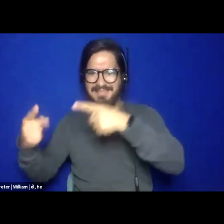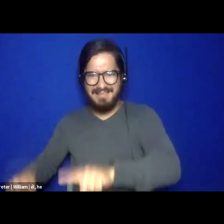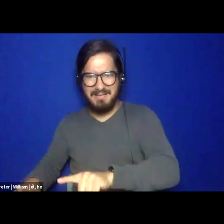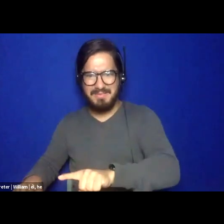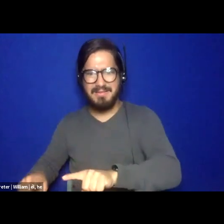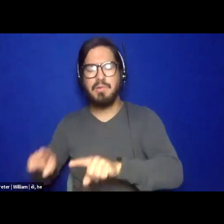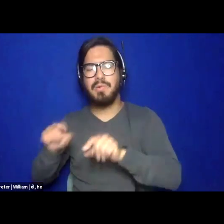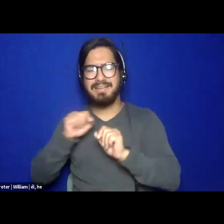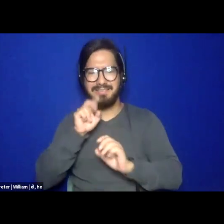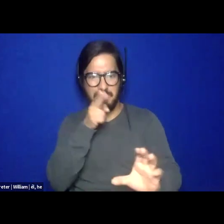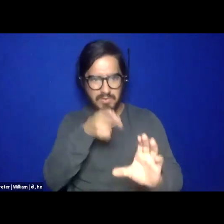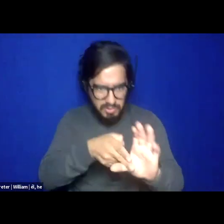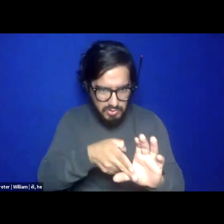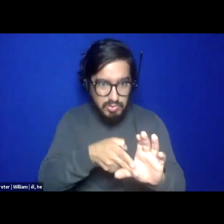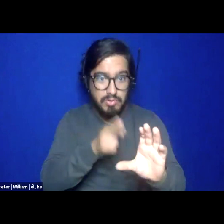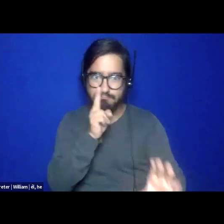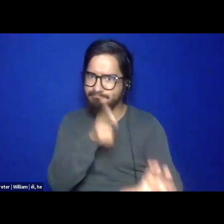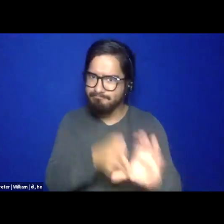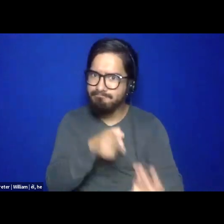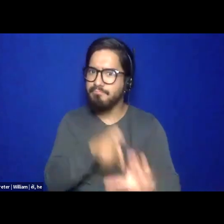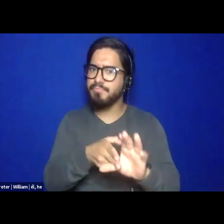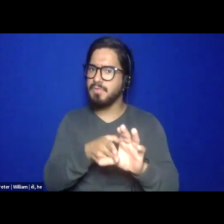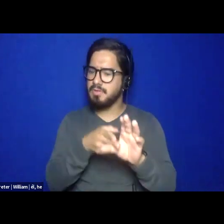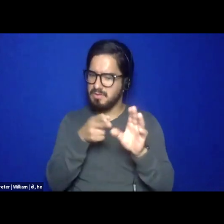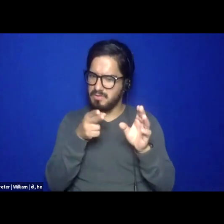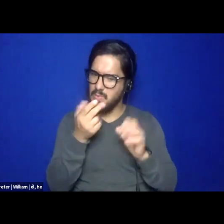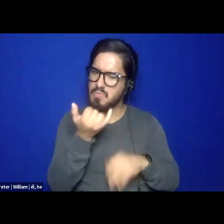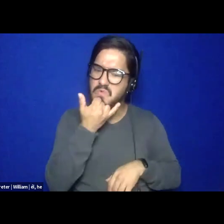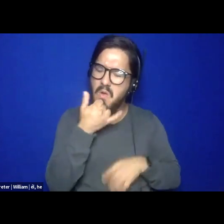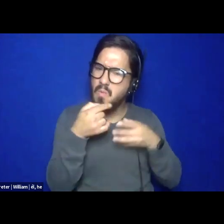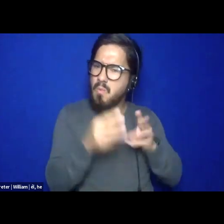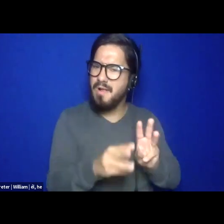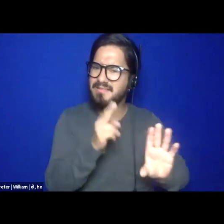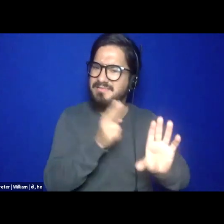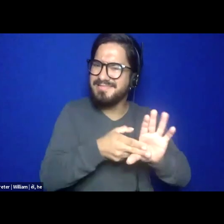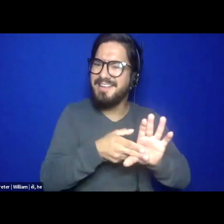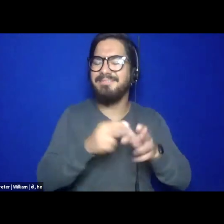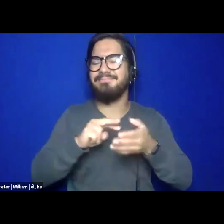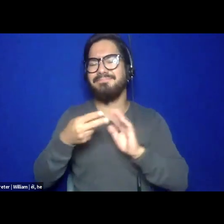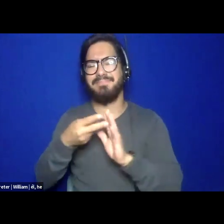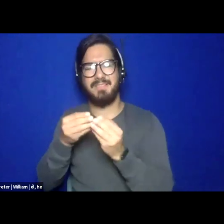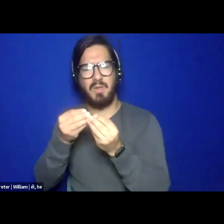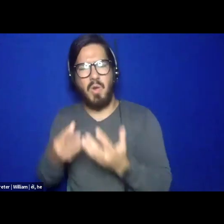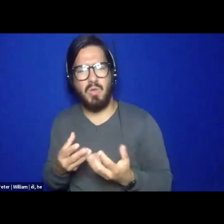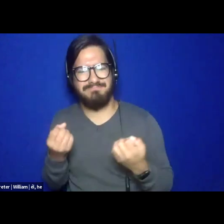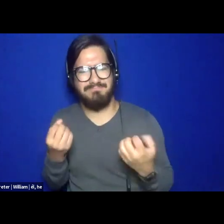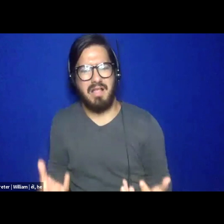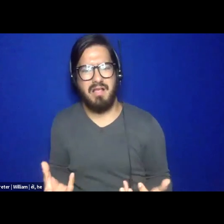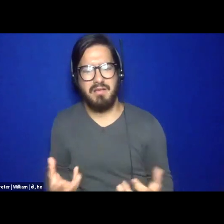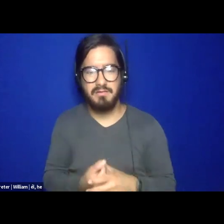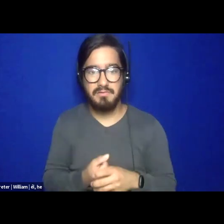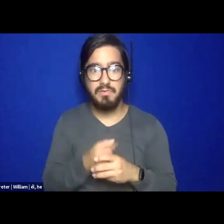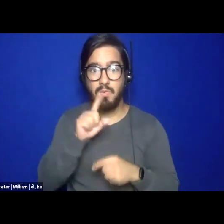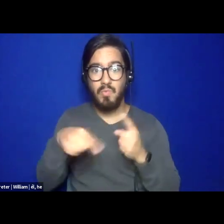in showing up that way, we lost a lot. And so that's, you know, when I talk about being unorthodox, that's where I'm coming